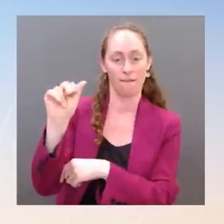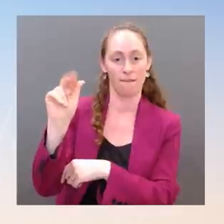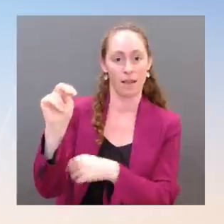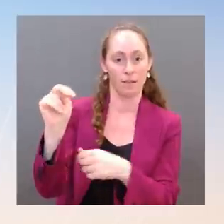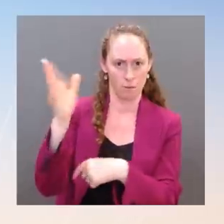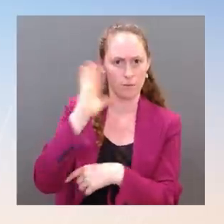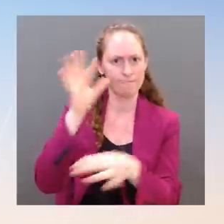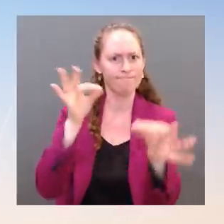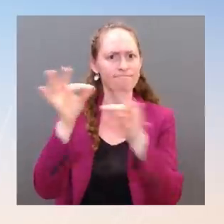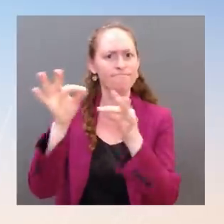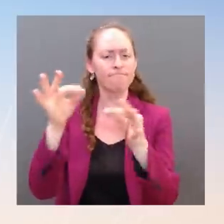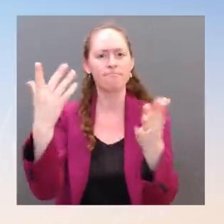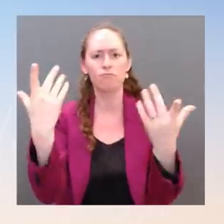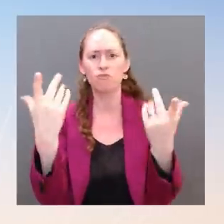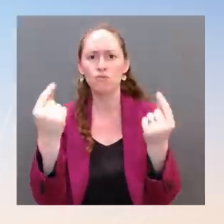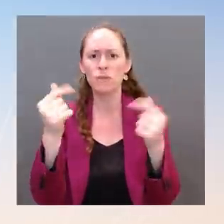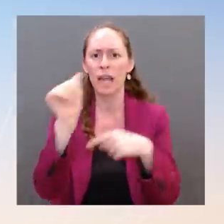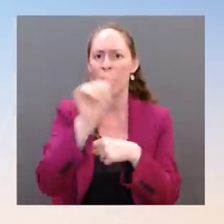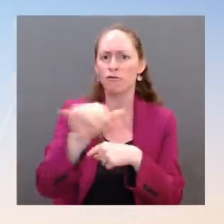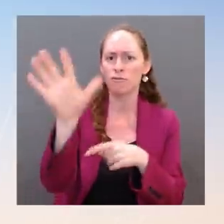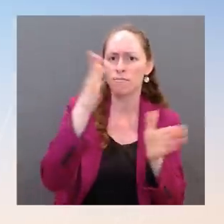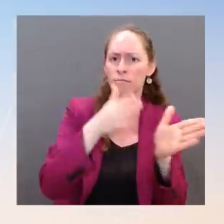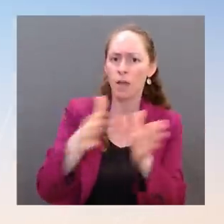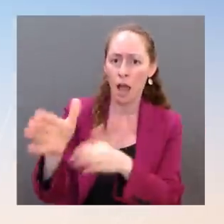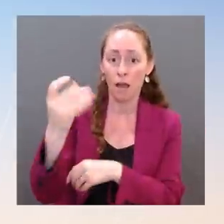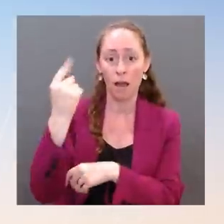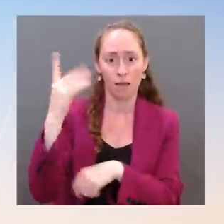we're going to try and get him out of here. Okay. All yours.